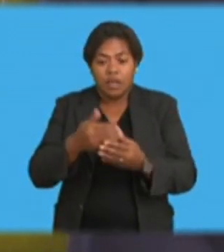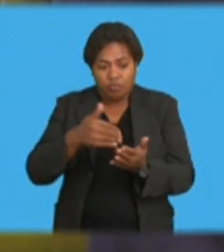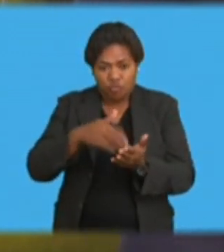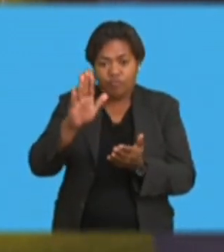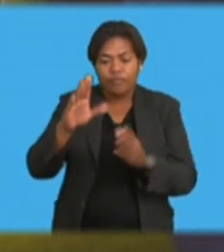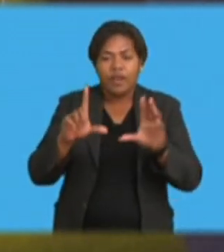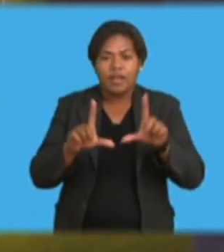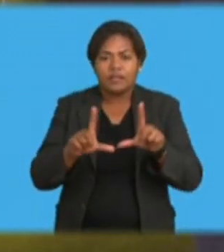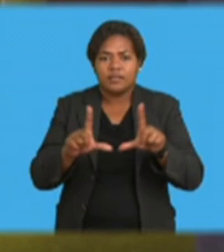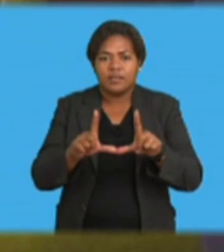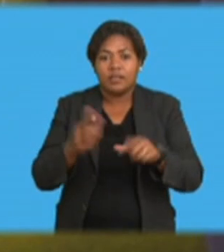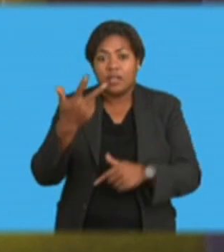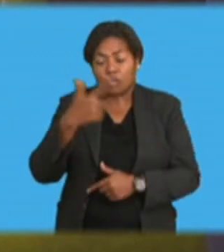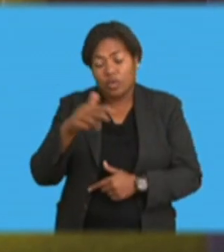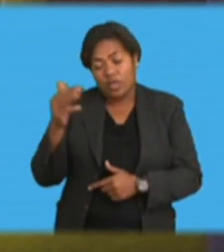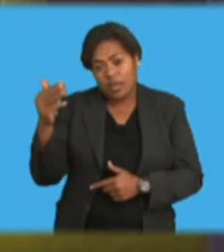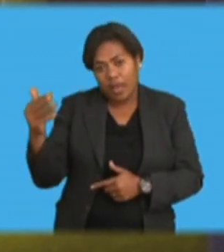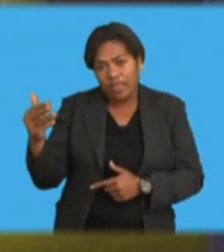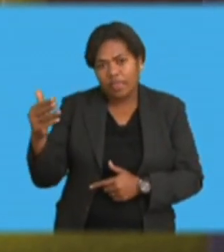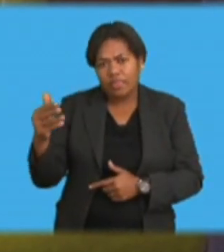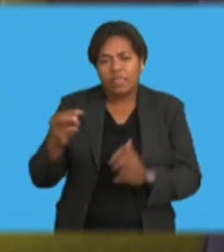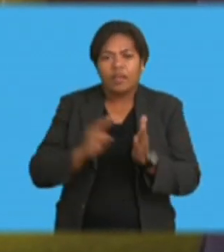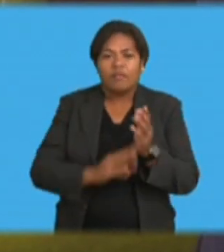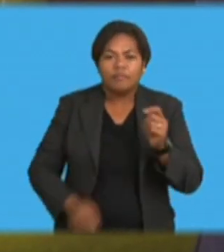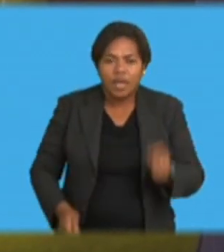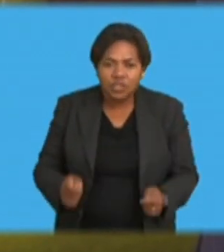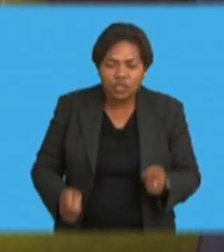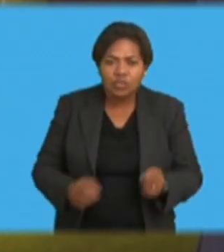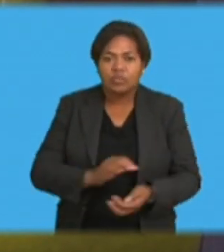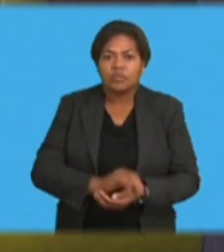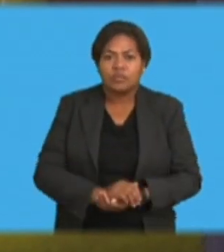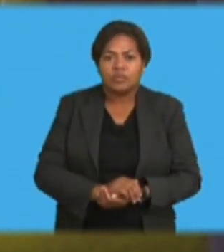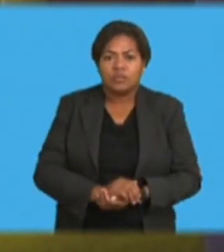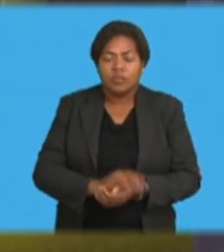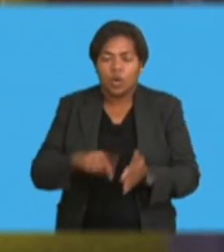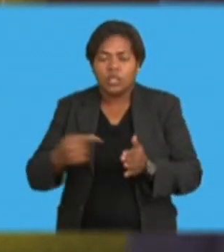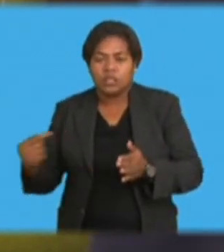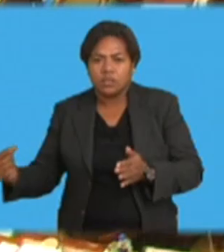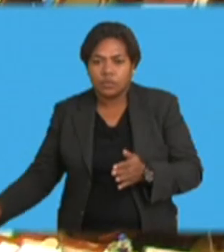29th of March. We expect them to be operational within the next few months. Thank you, Madam Speaker.